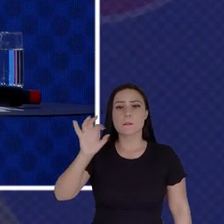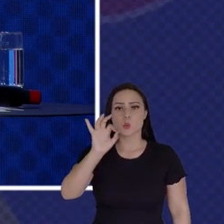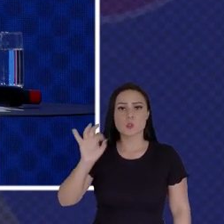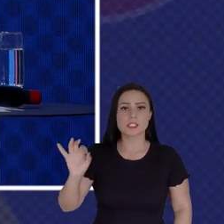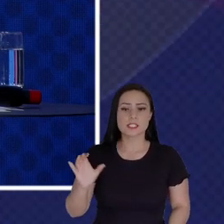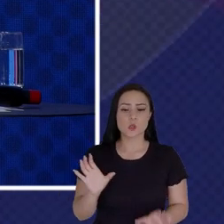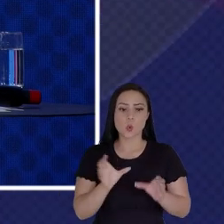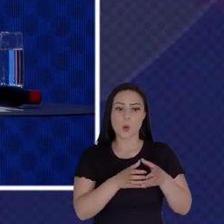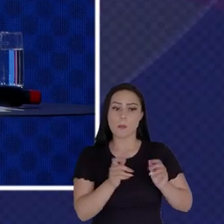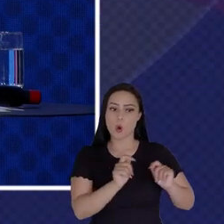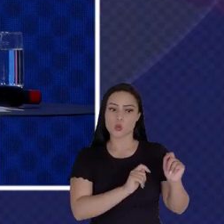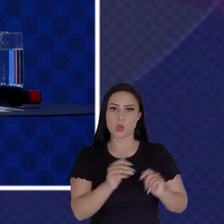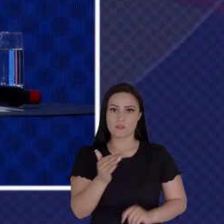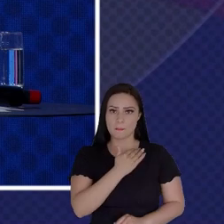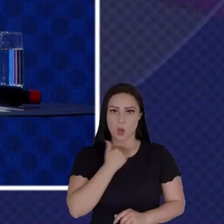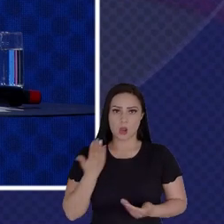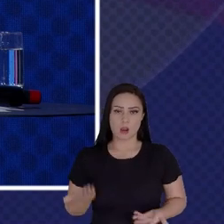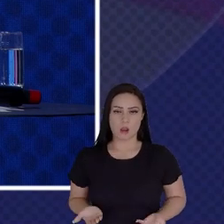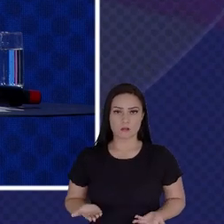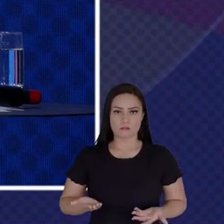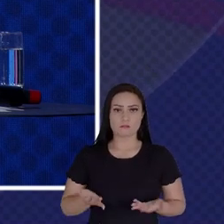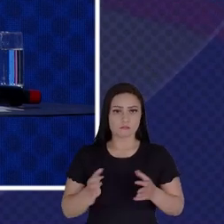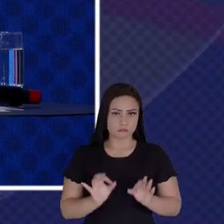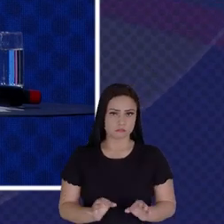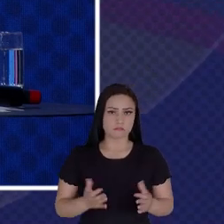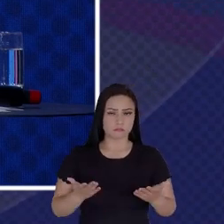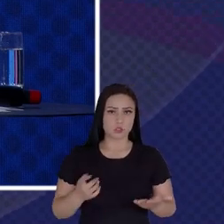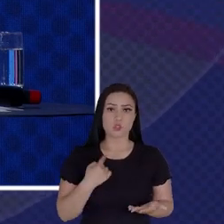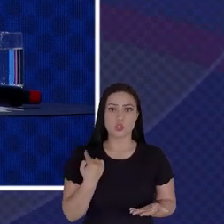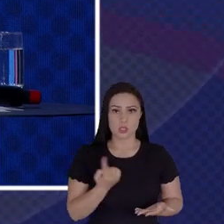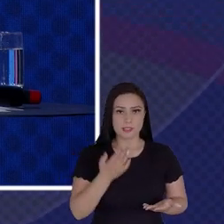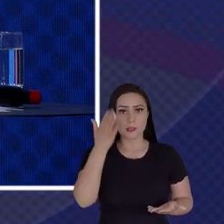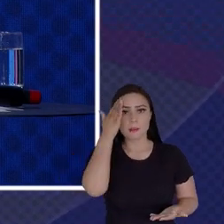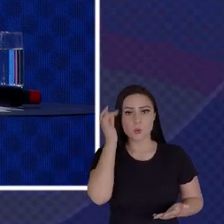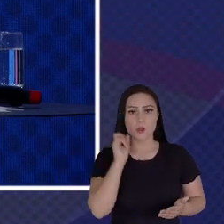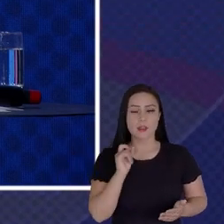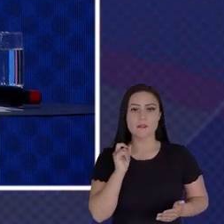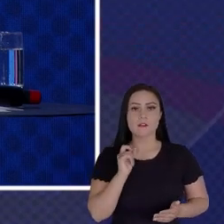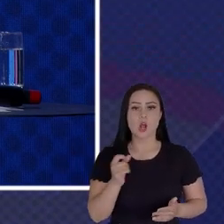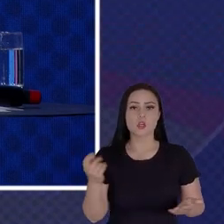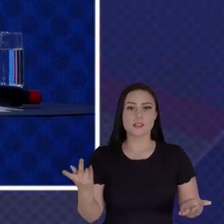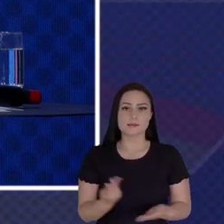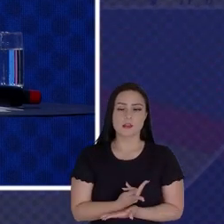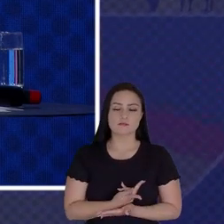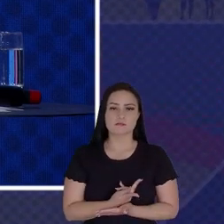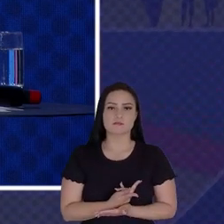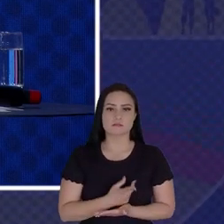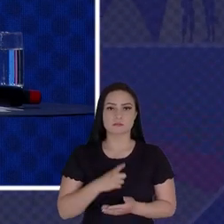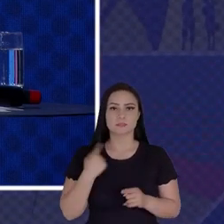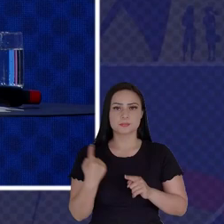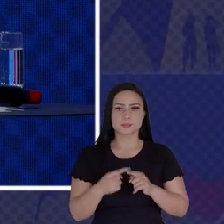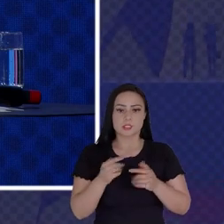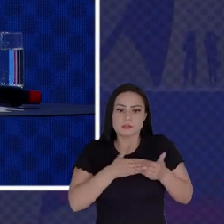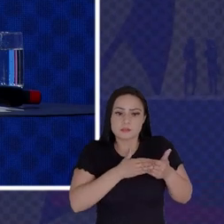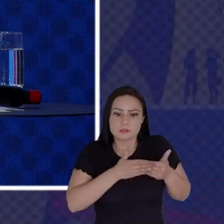Right So We Know What Will Happen And We Need To Move Forward So We